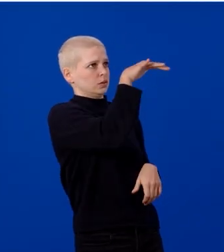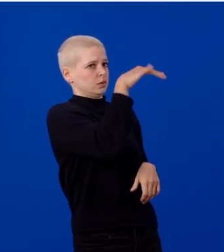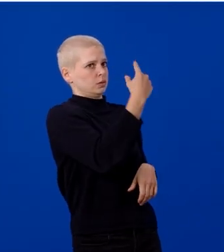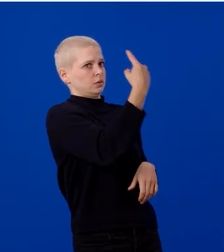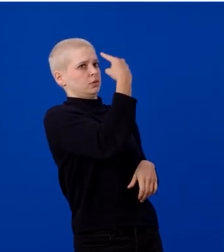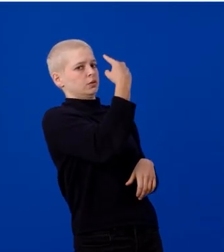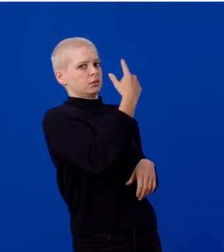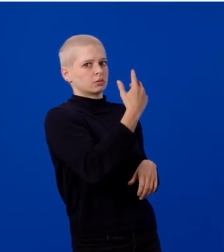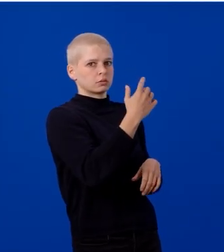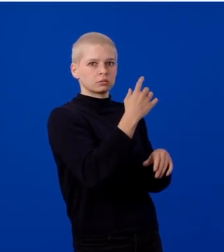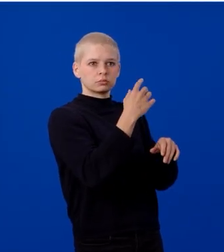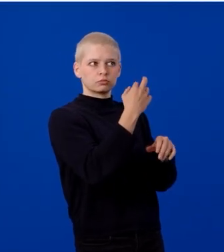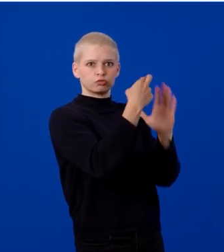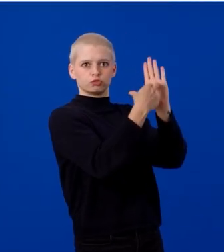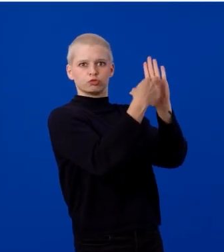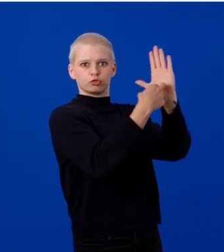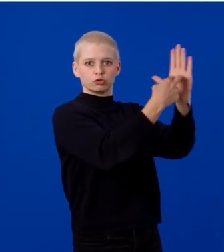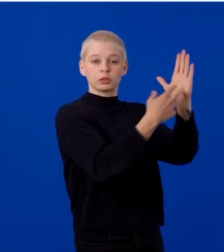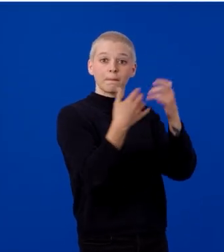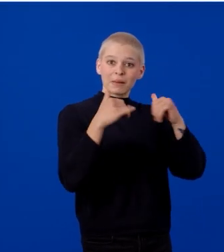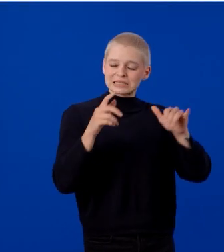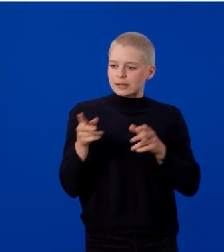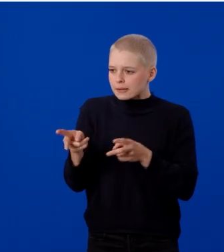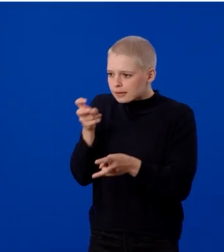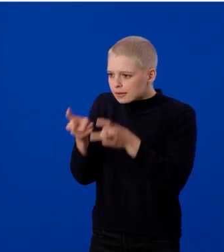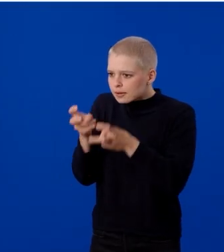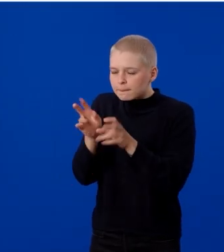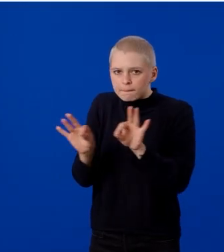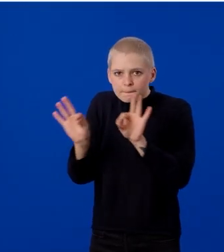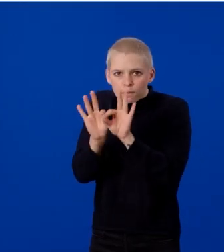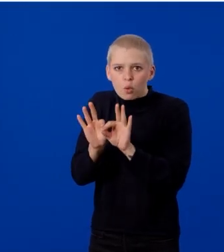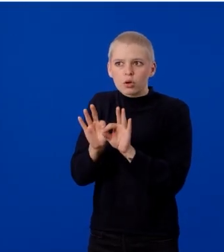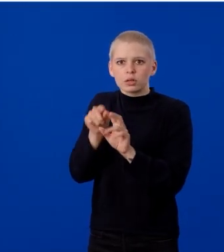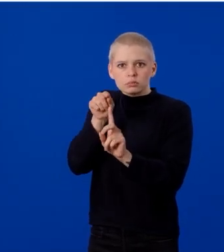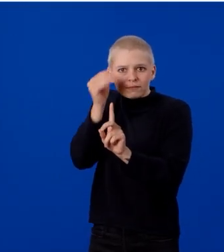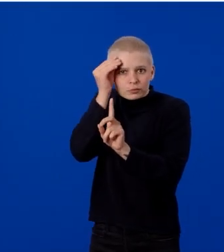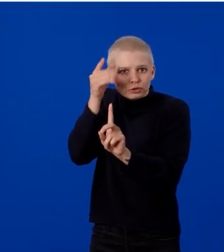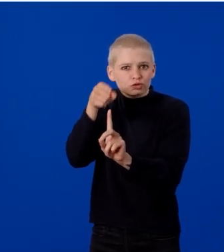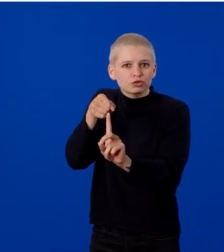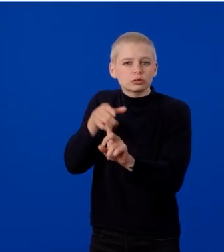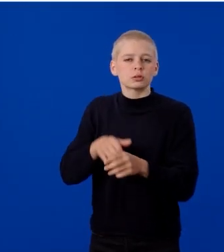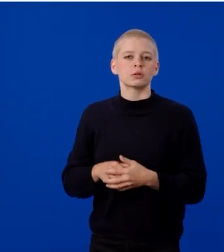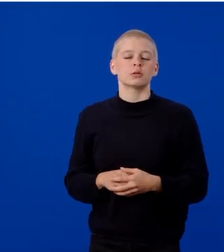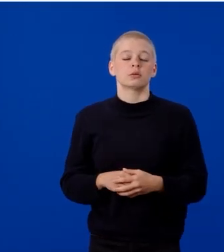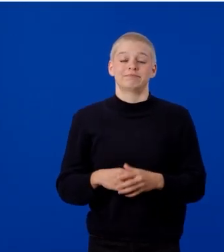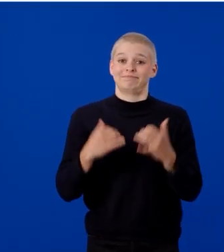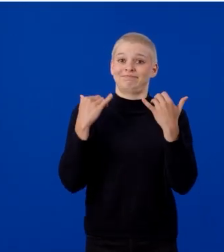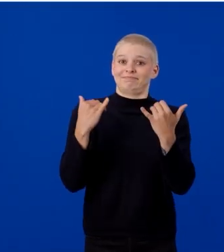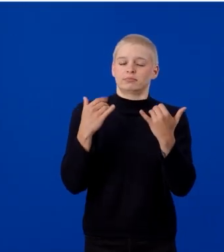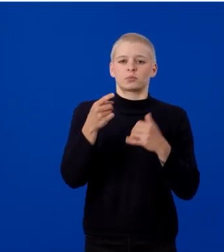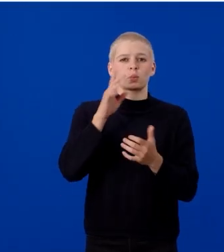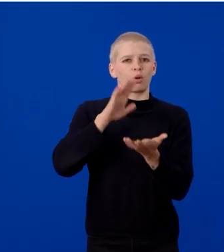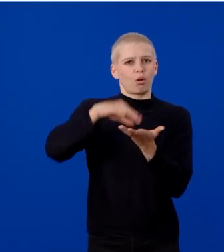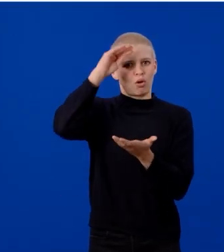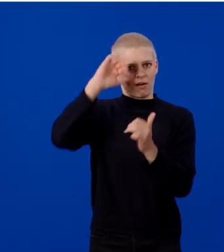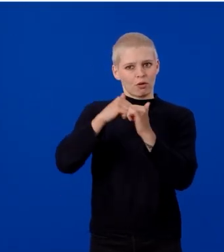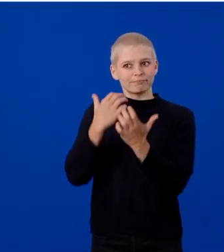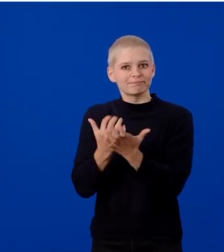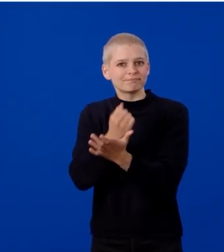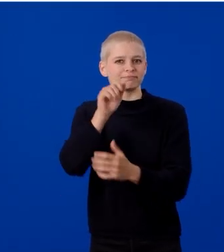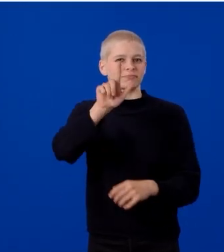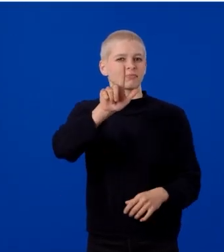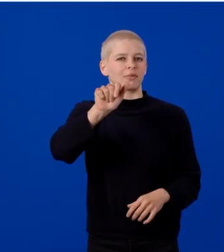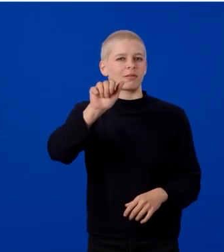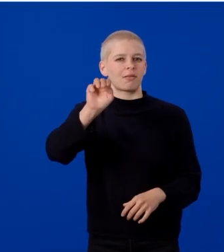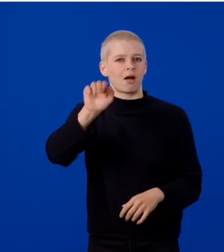and still extract insights that actually matter. In this section, we will learn how to leverage LAMA